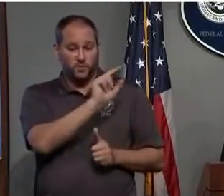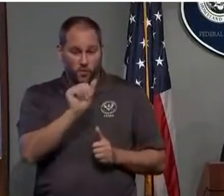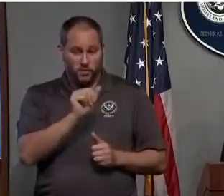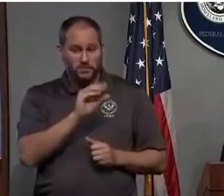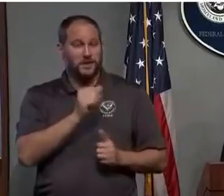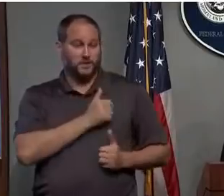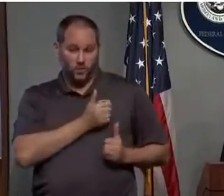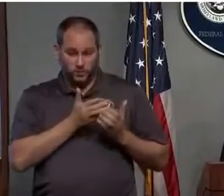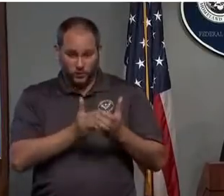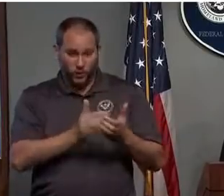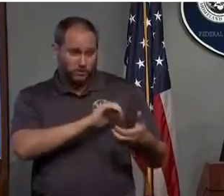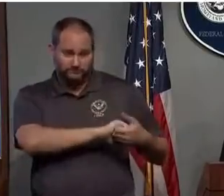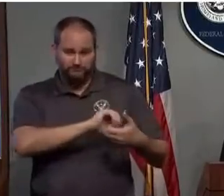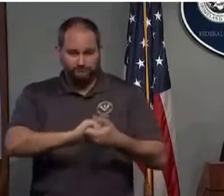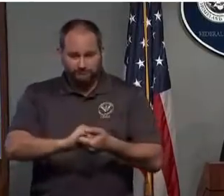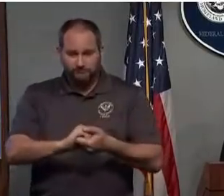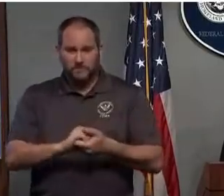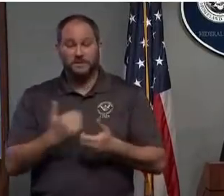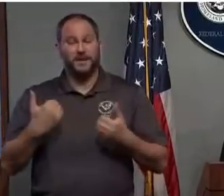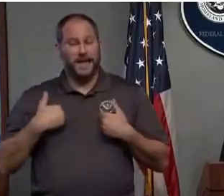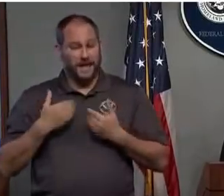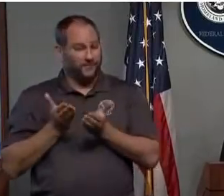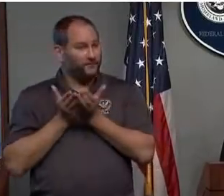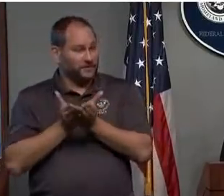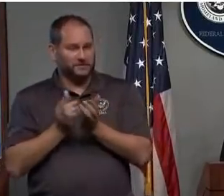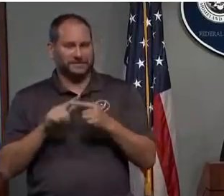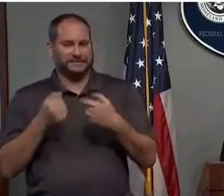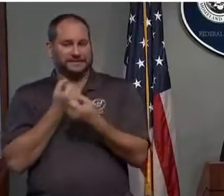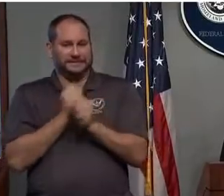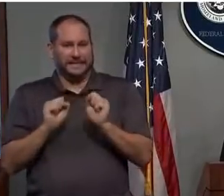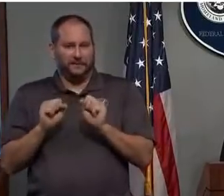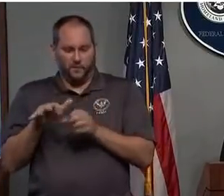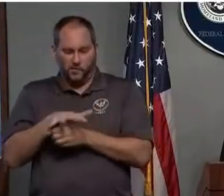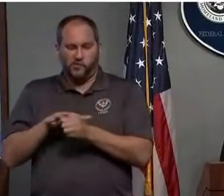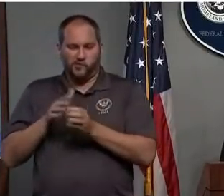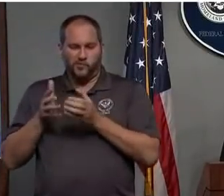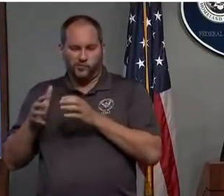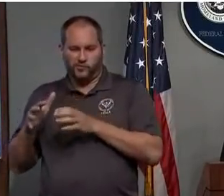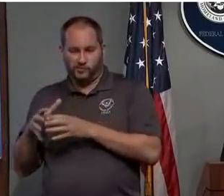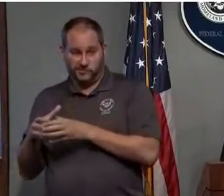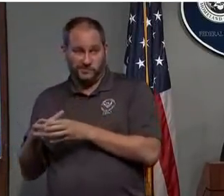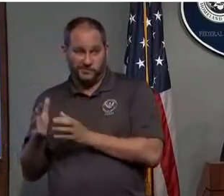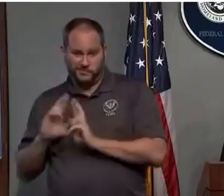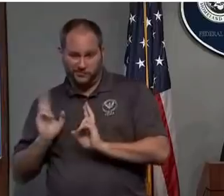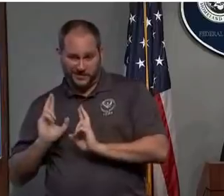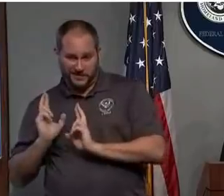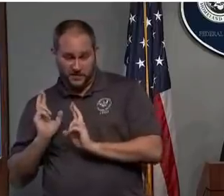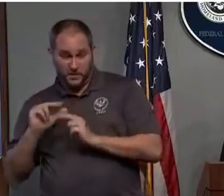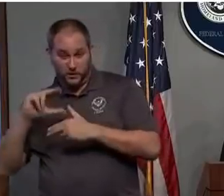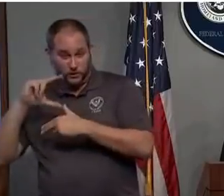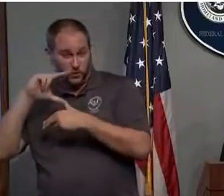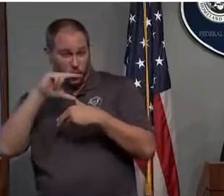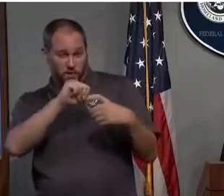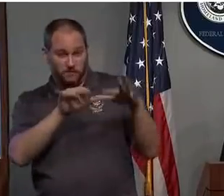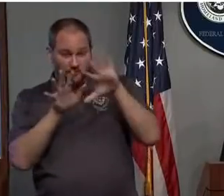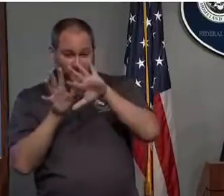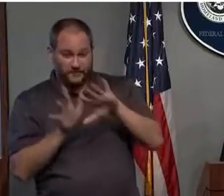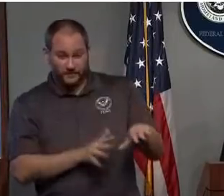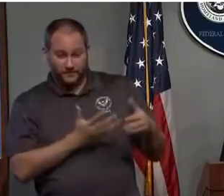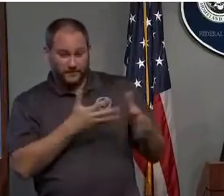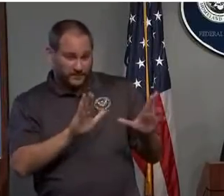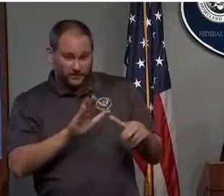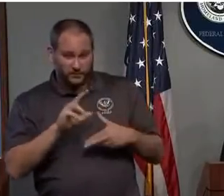our dredges, they're in safe harbor now. But as soon as the storm passes and the sea state allows, we'll be working with our partners to ensure that the ports,